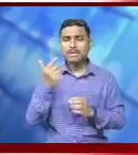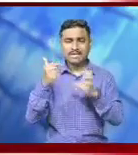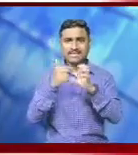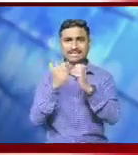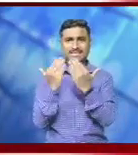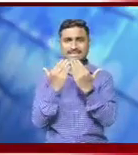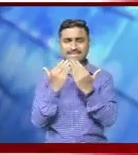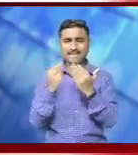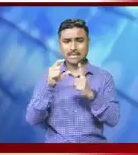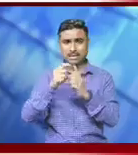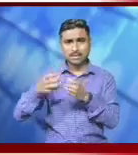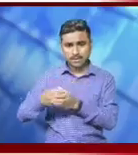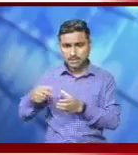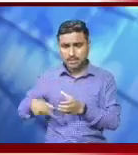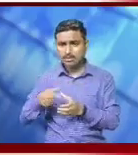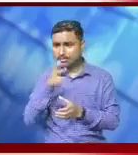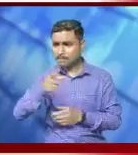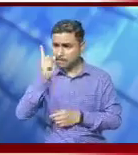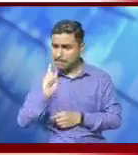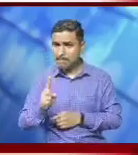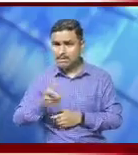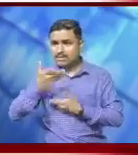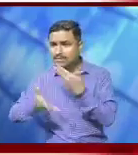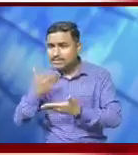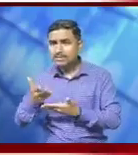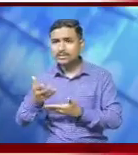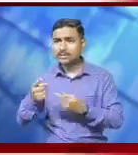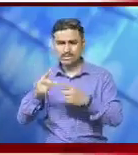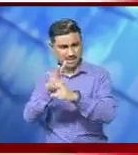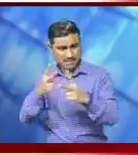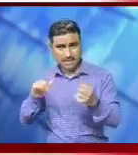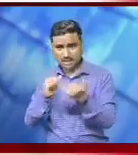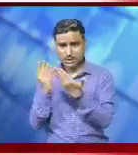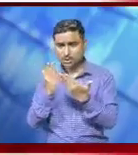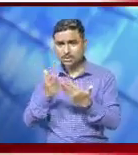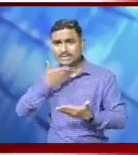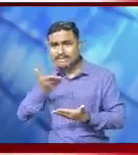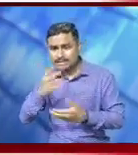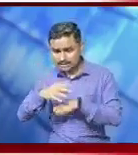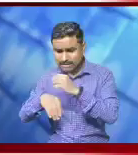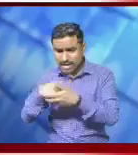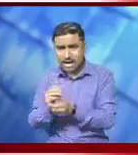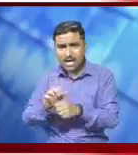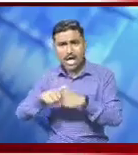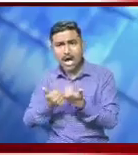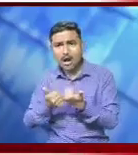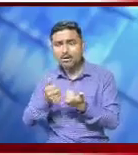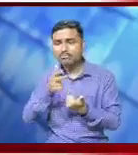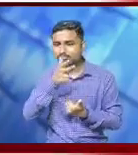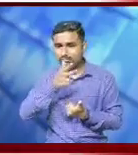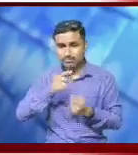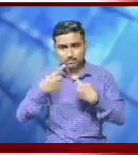to make it mandatory in all the schools to adopt the proper steps of hand-washing techniques.